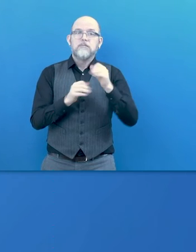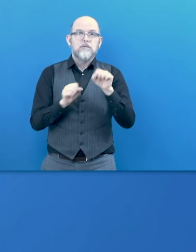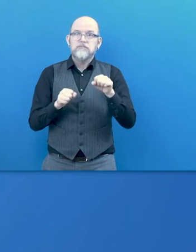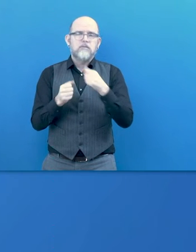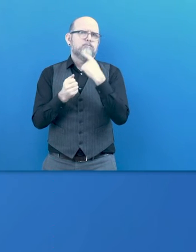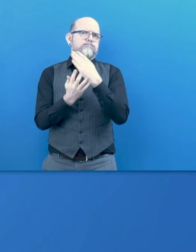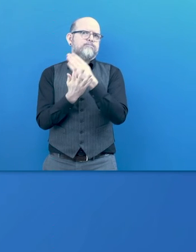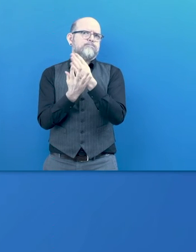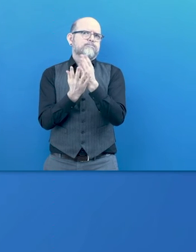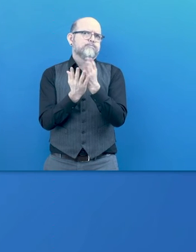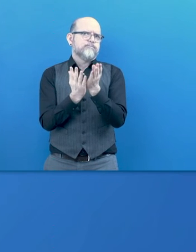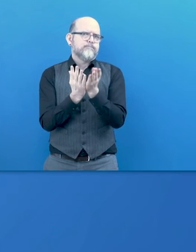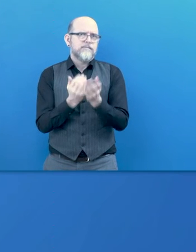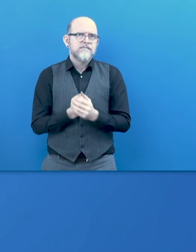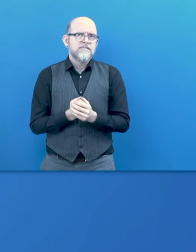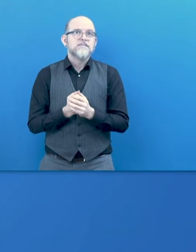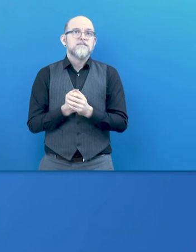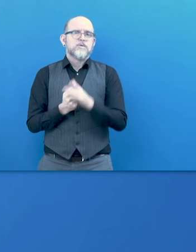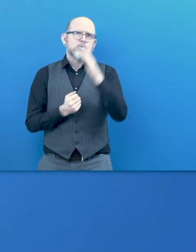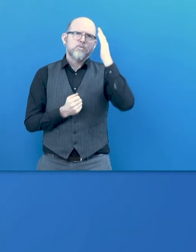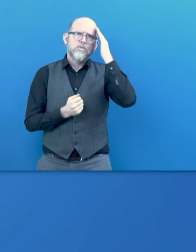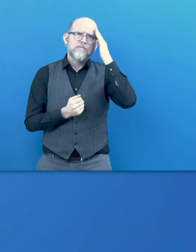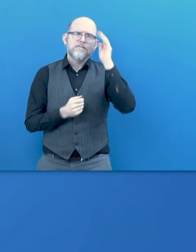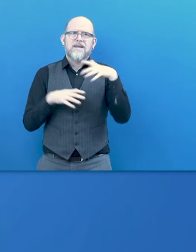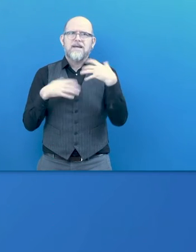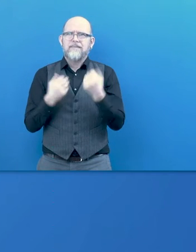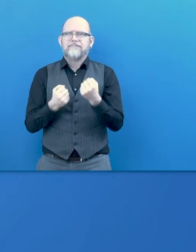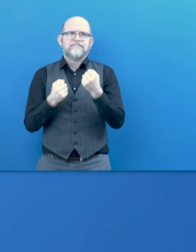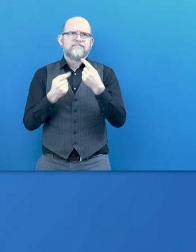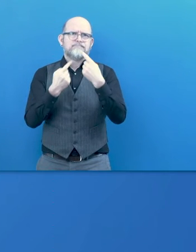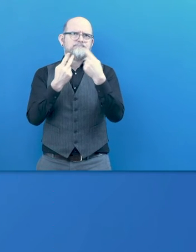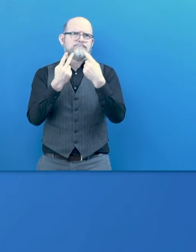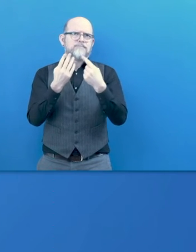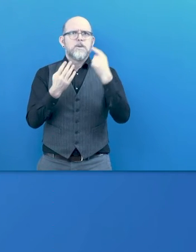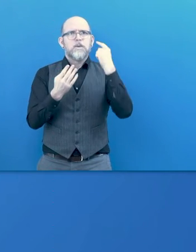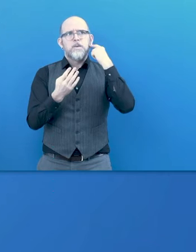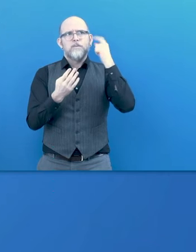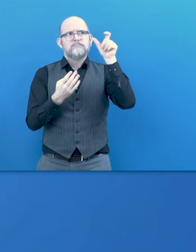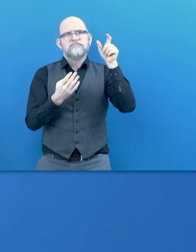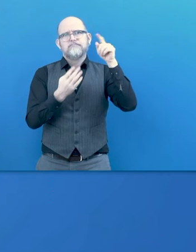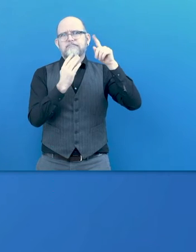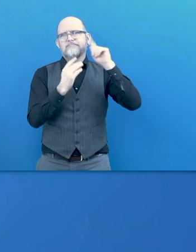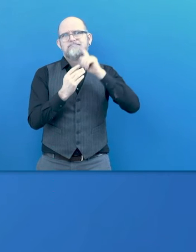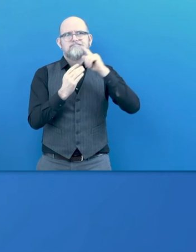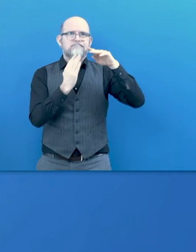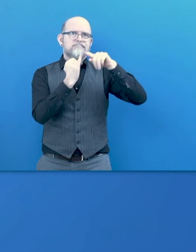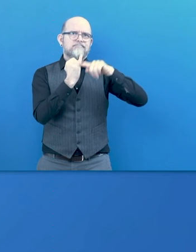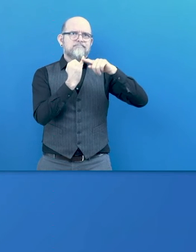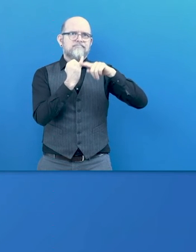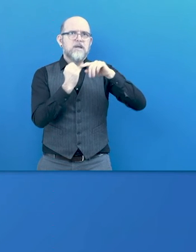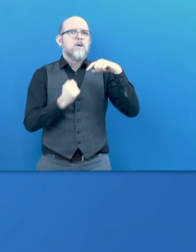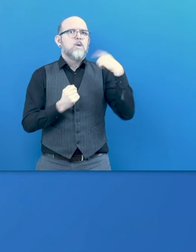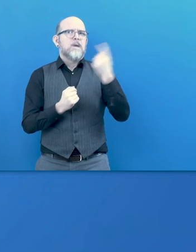languages. You know, there are lots of hearing in parents people. So we have tried to